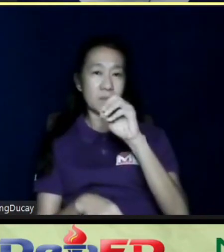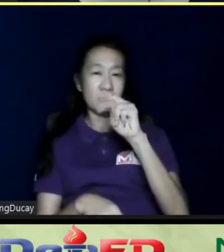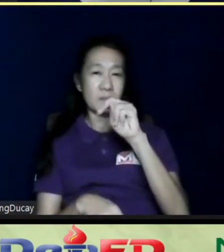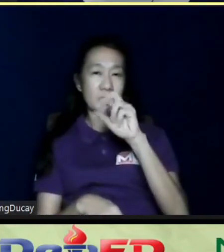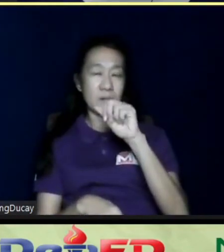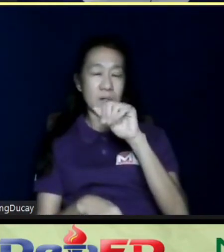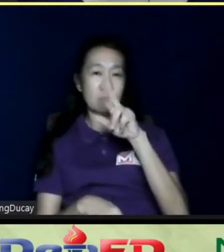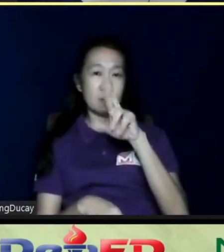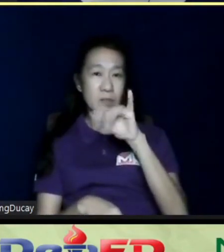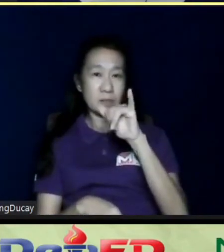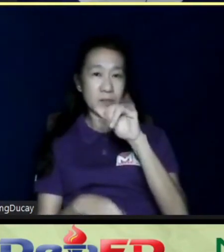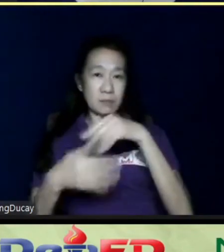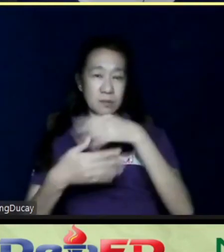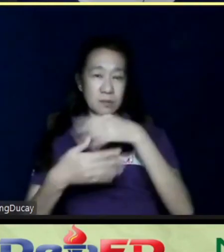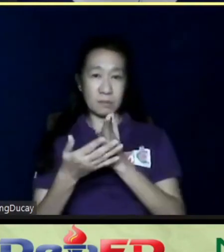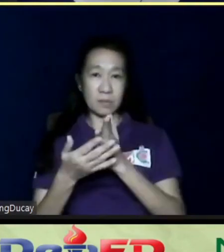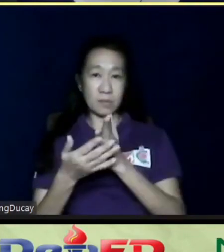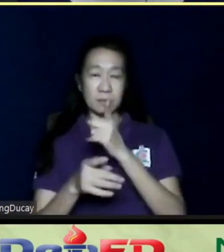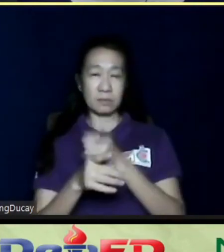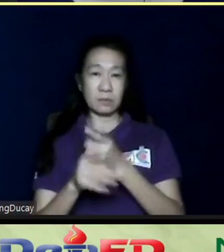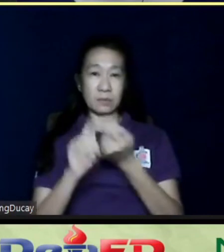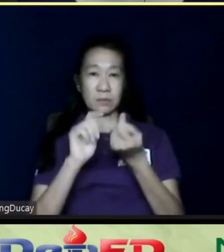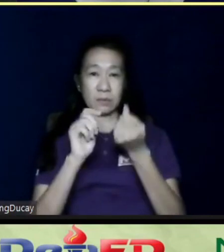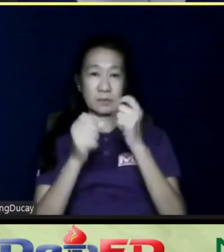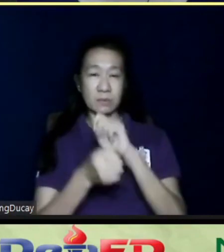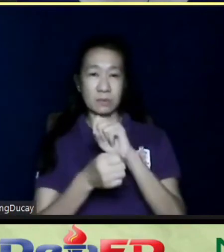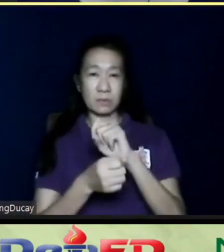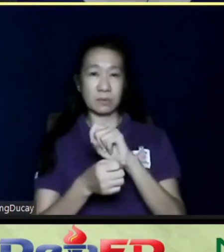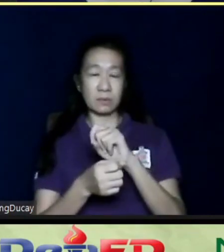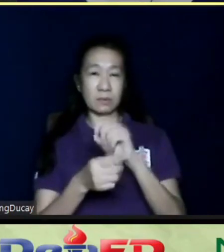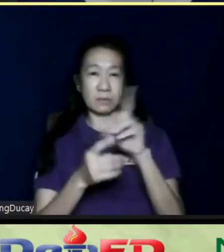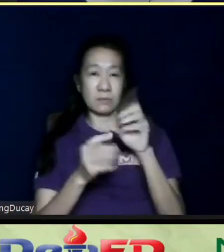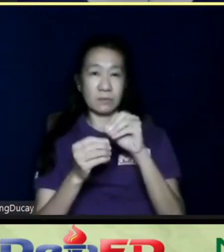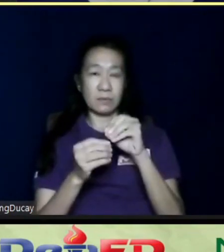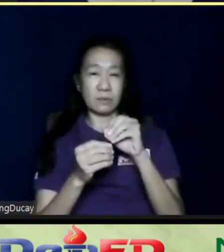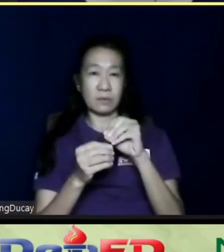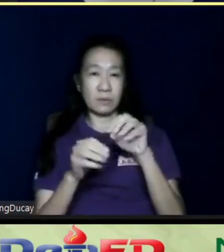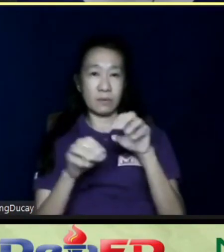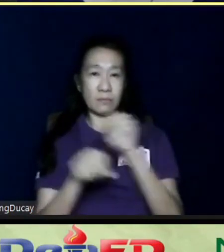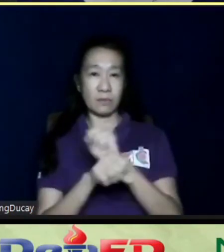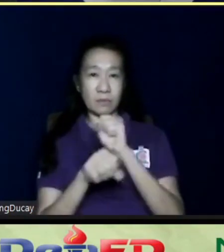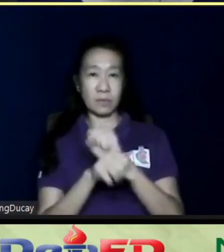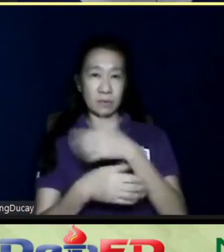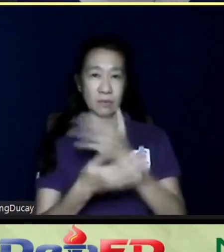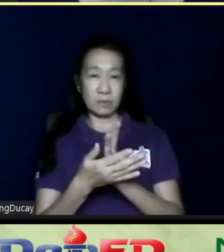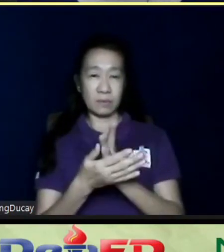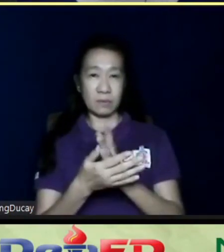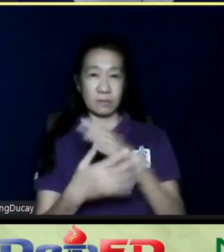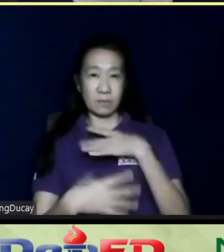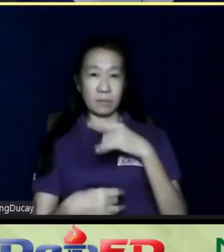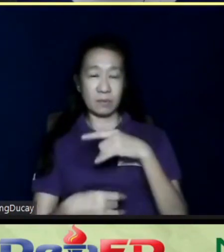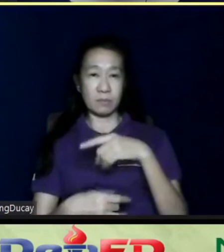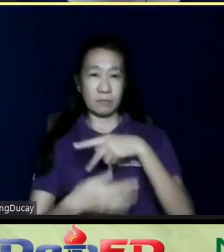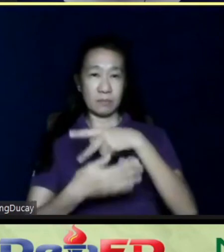are actually able to transition to full-time work immediately, while some prefer part-time